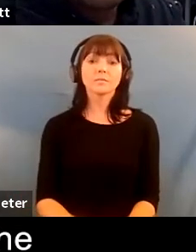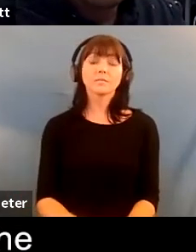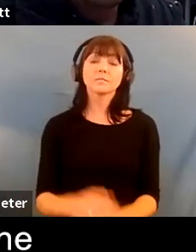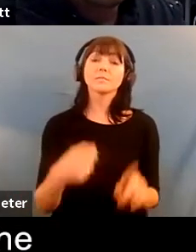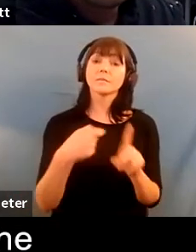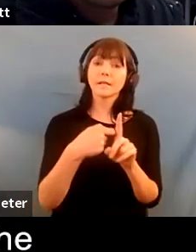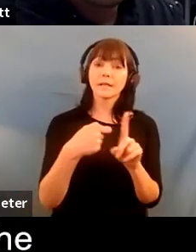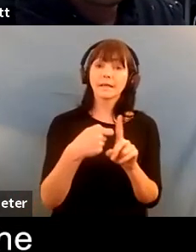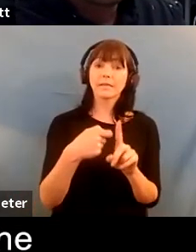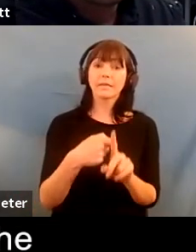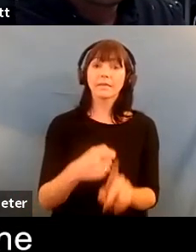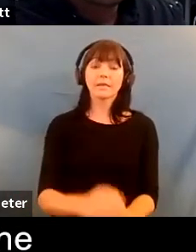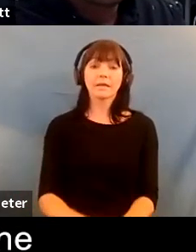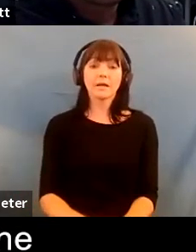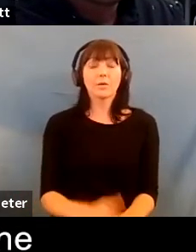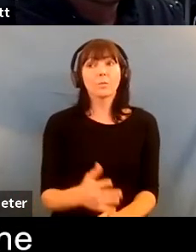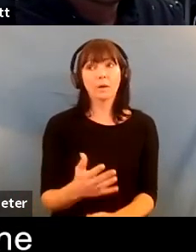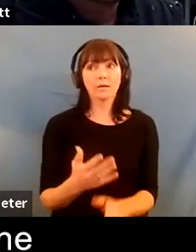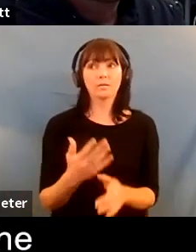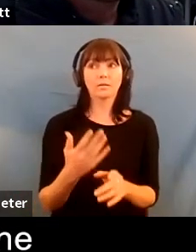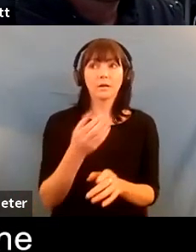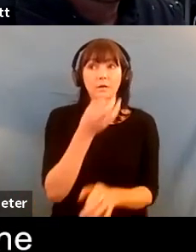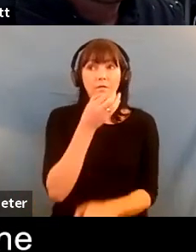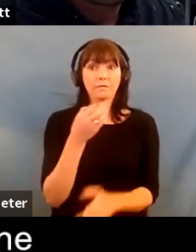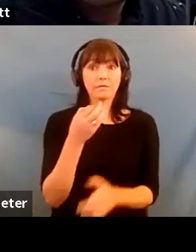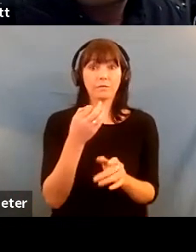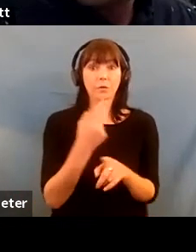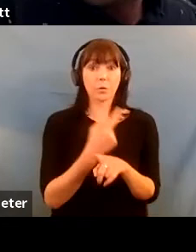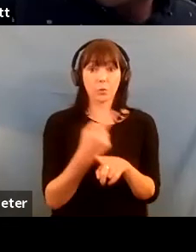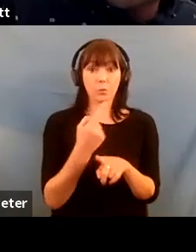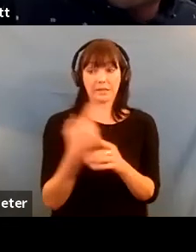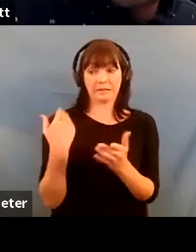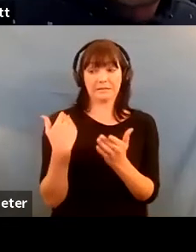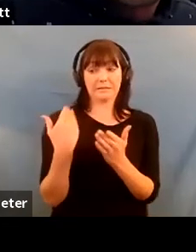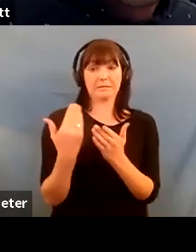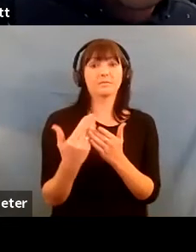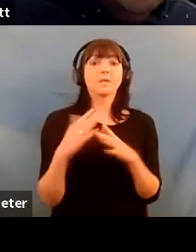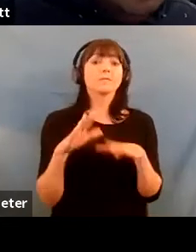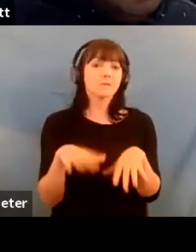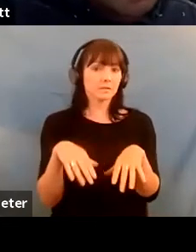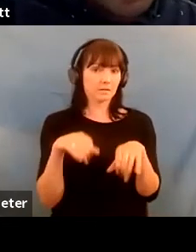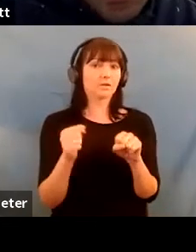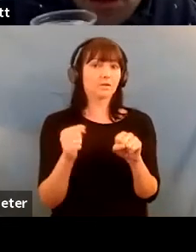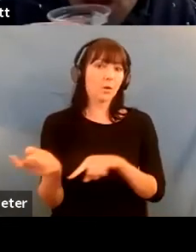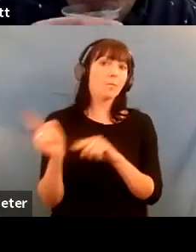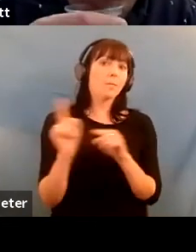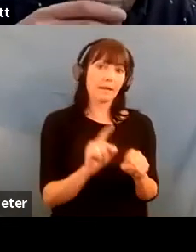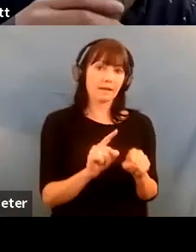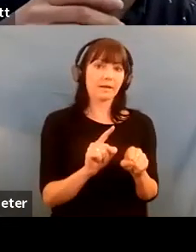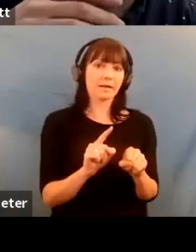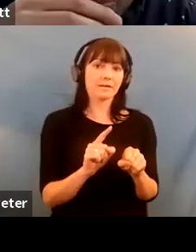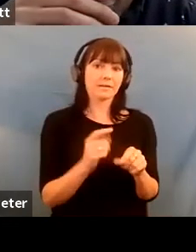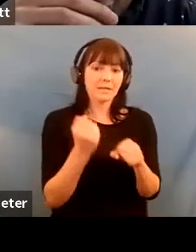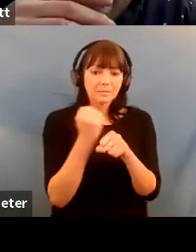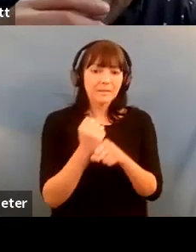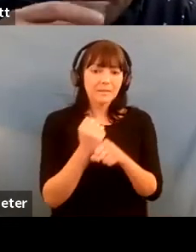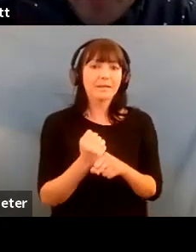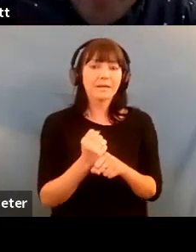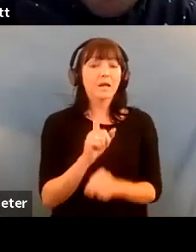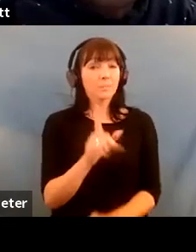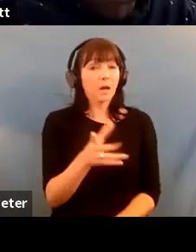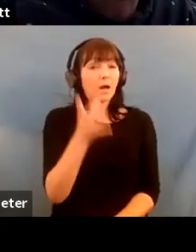able to create until the past few weeks what i really wanted to do but what i've learned a lot um is compassion